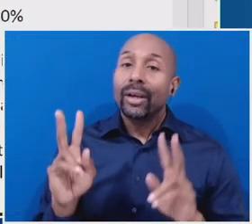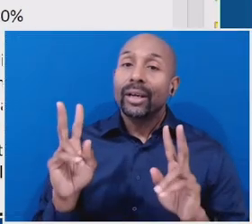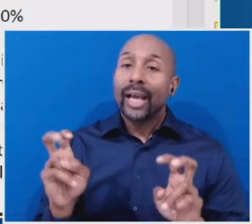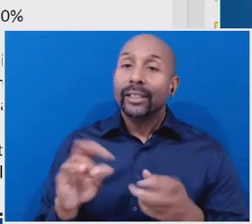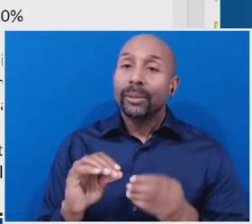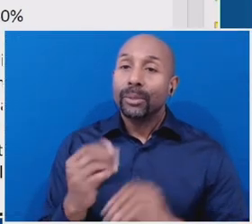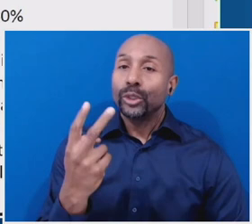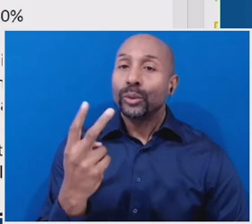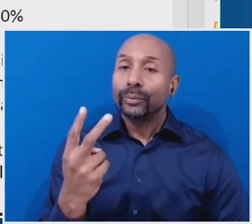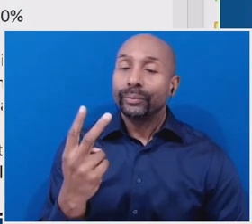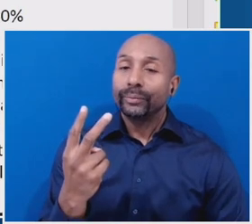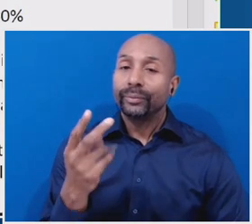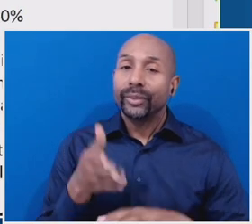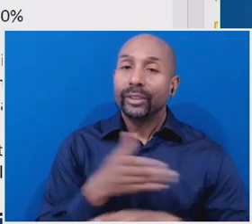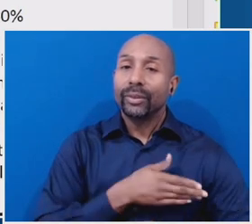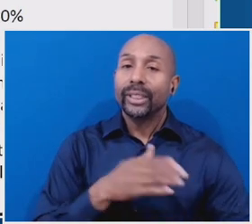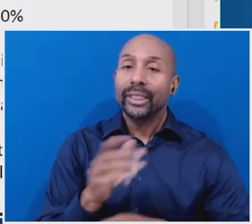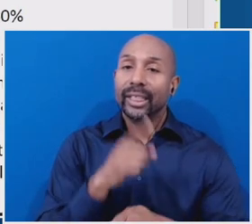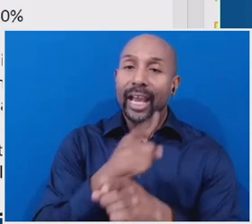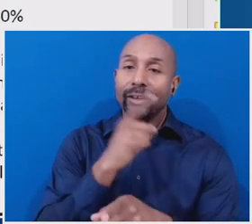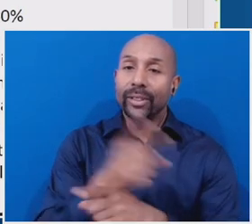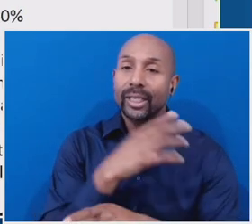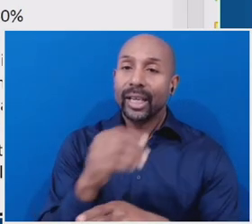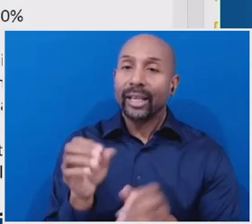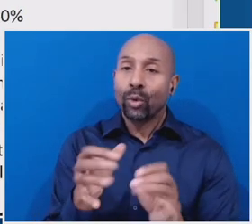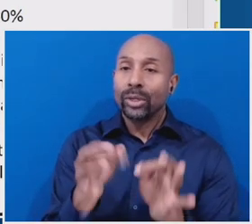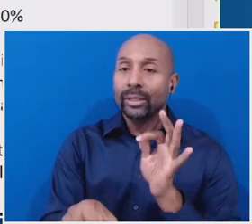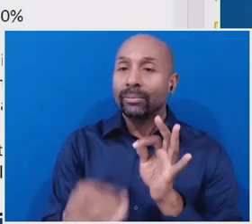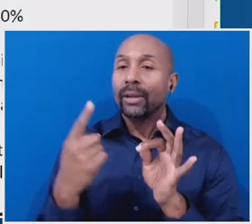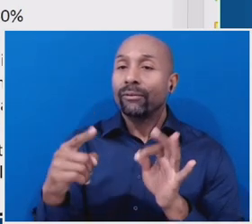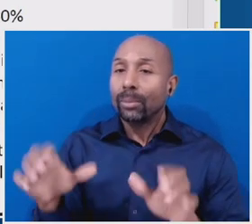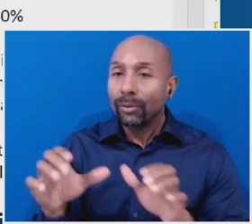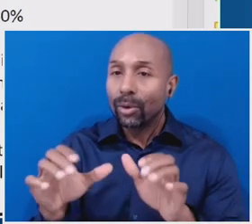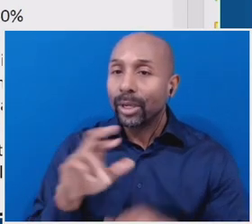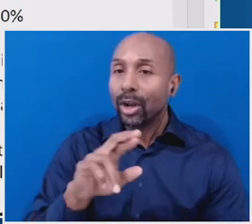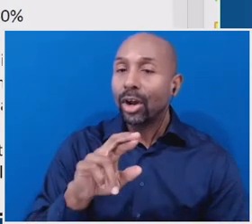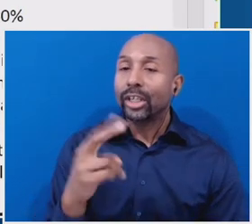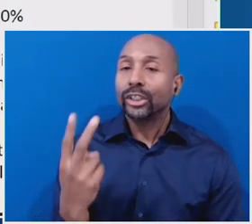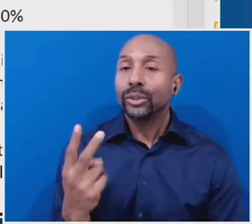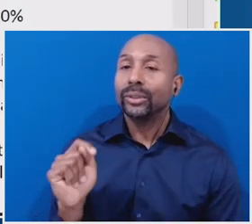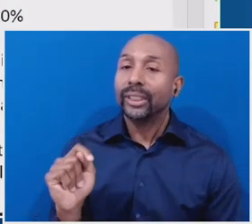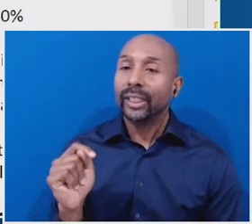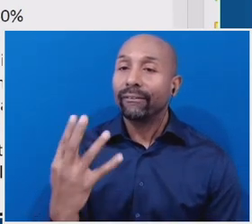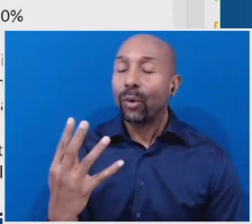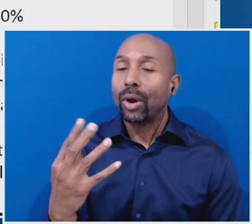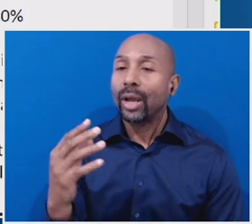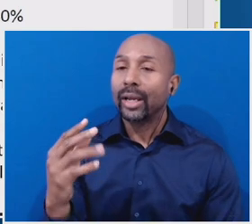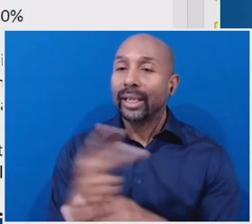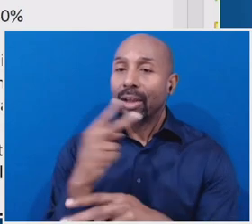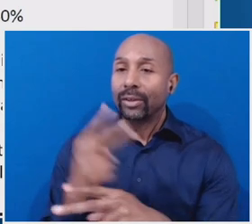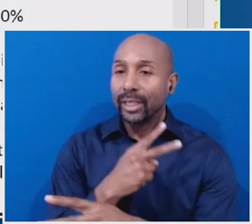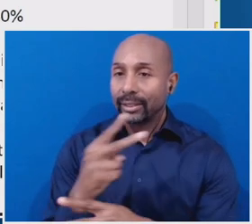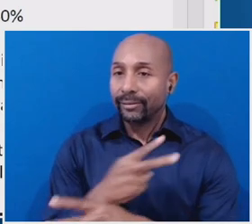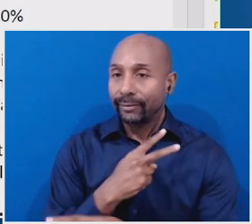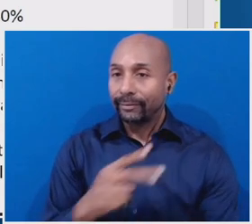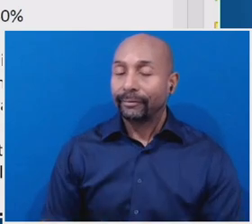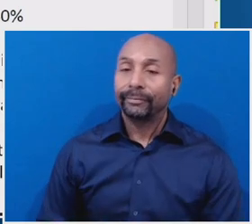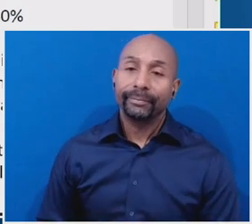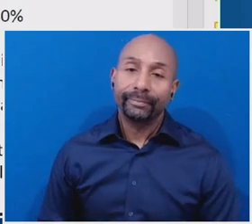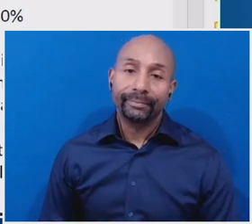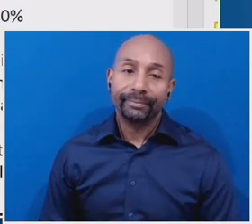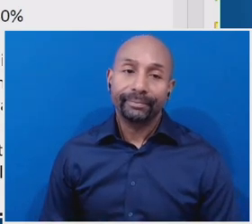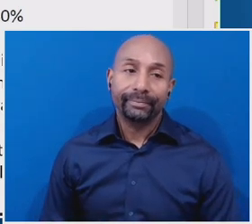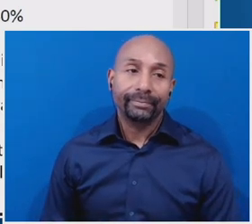accuracy and simplicity of performing R2-T4 calculations. So, um, there are a number of